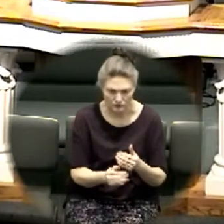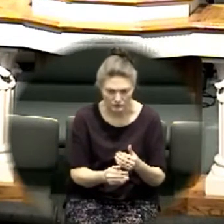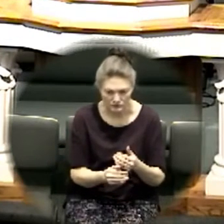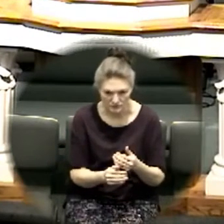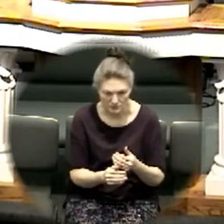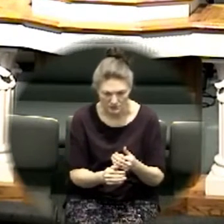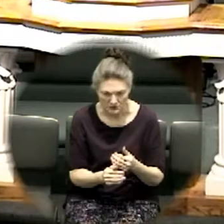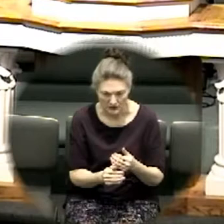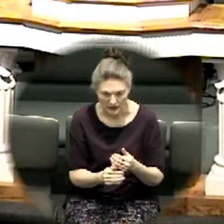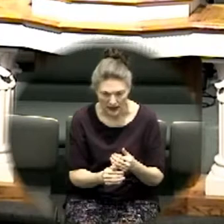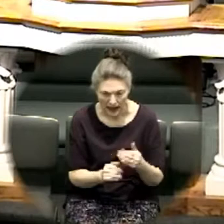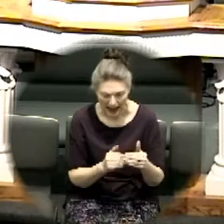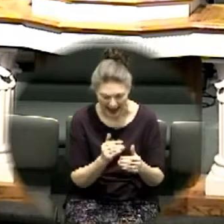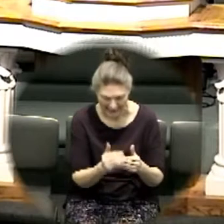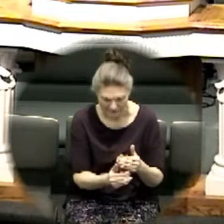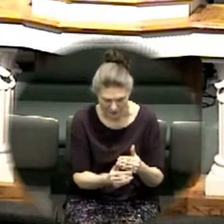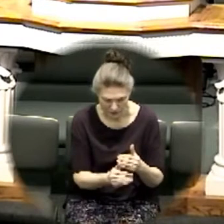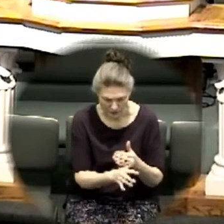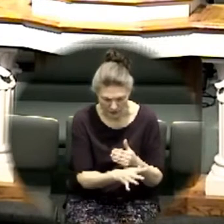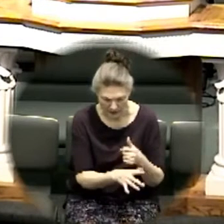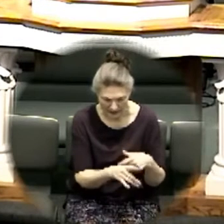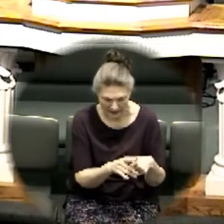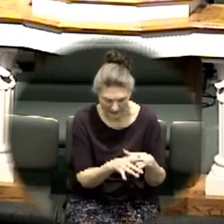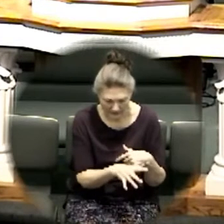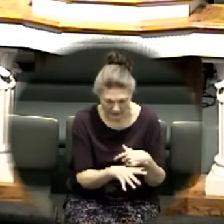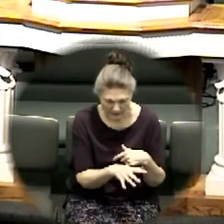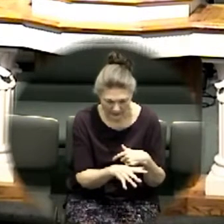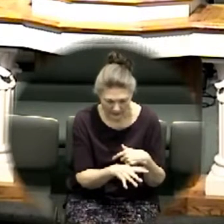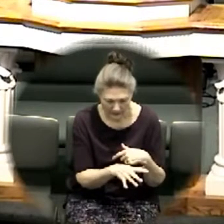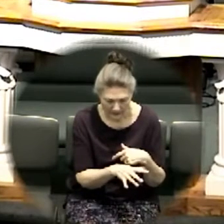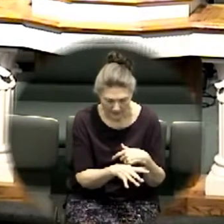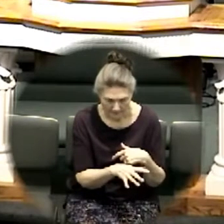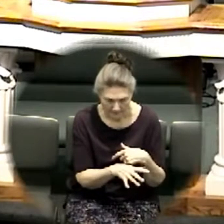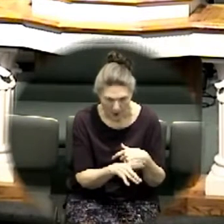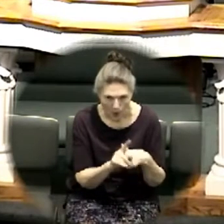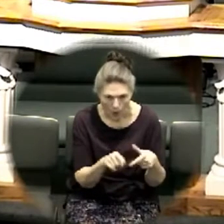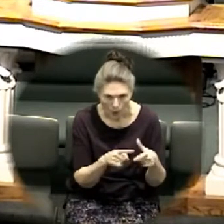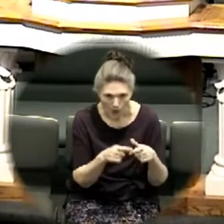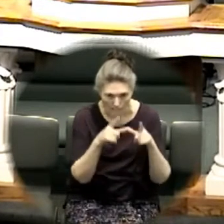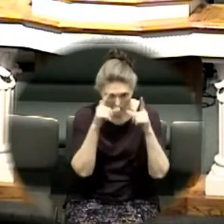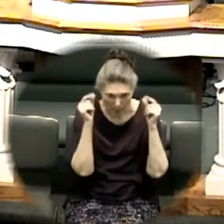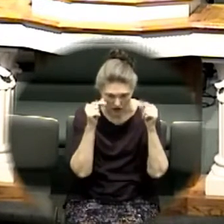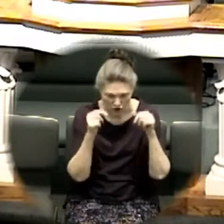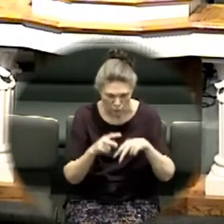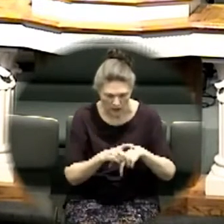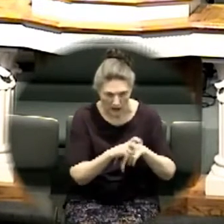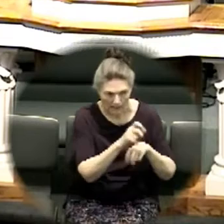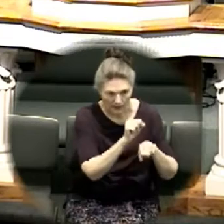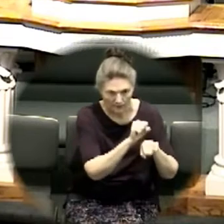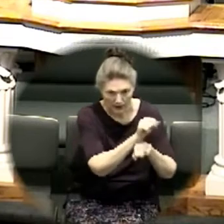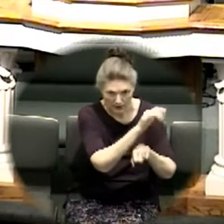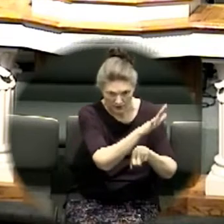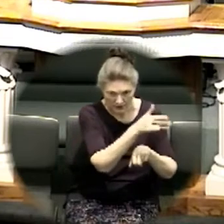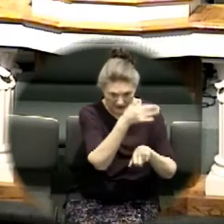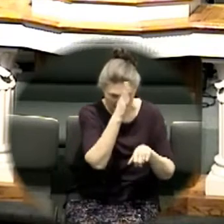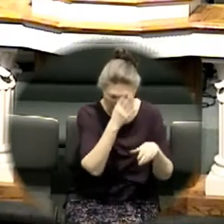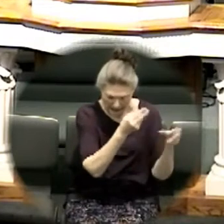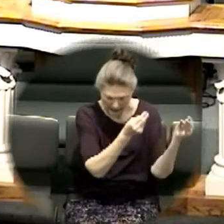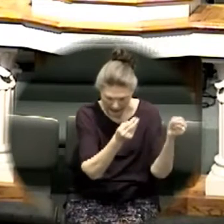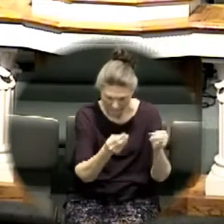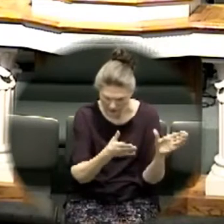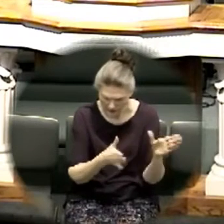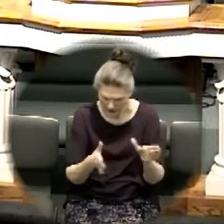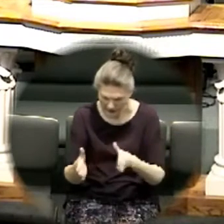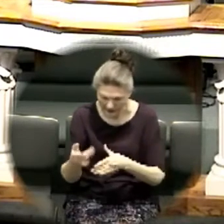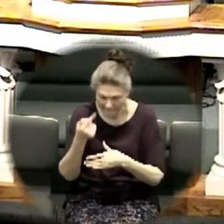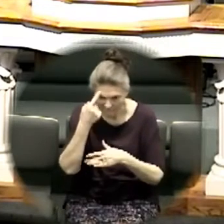tabernacle see god when moses went up the mountain god gave him the plan for the tabernacle when he came down that's where